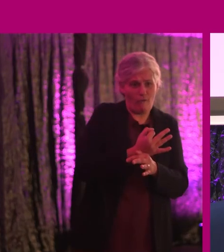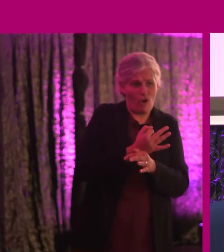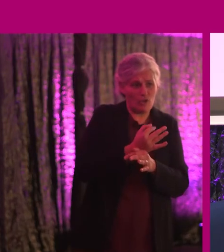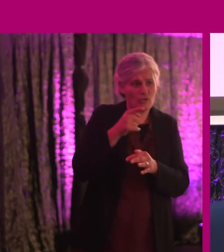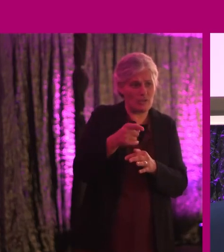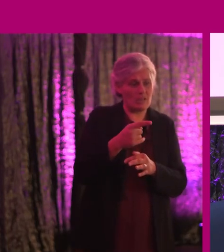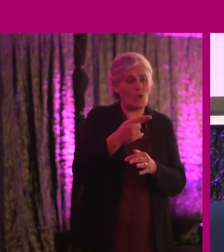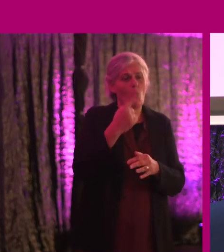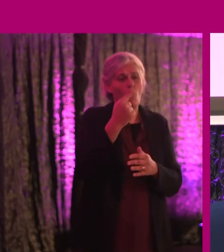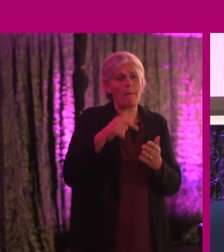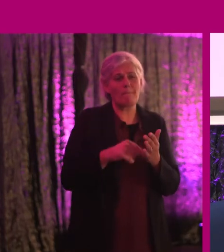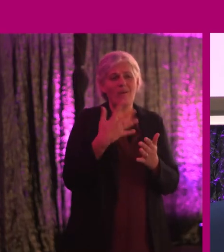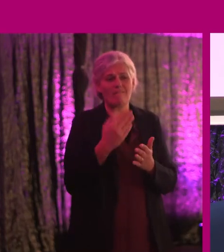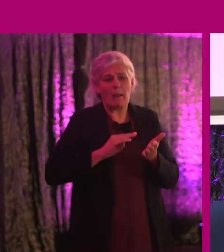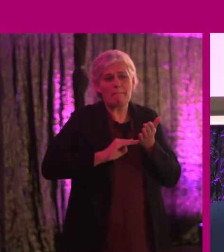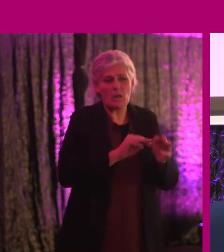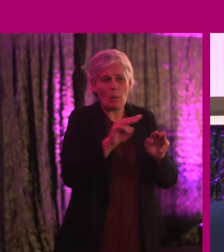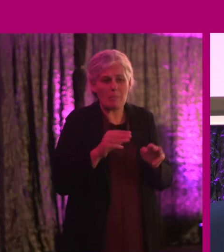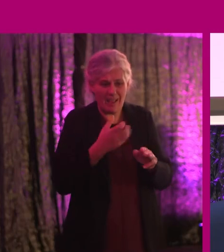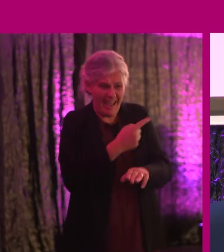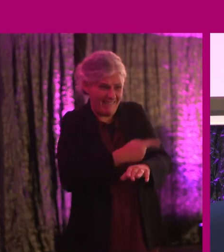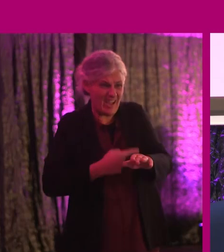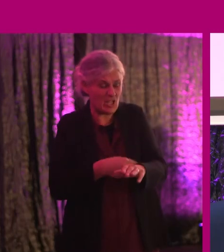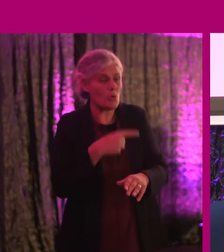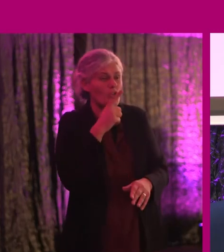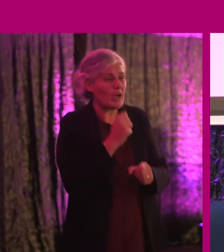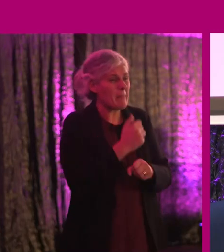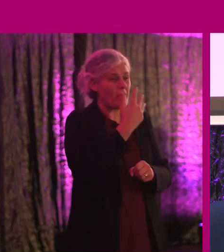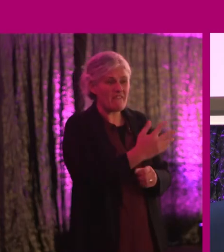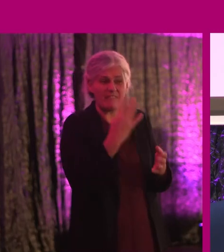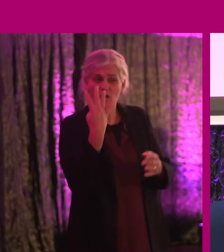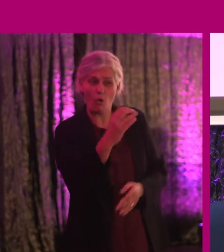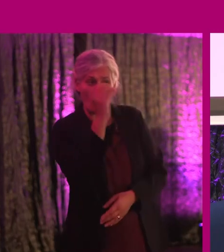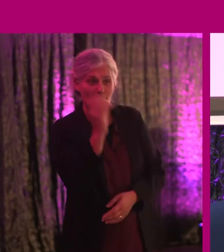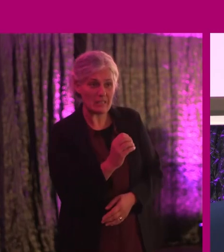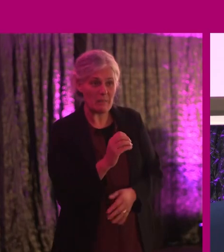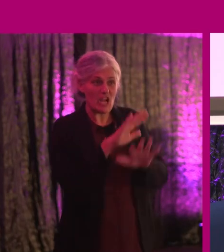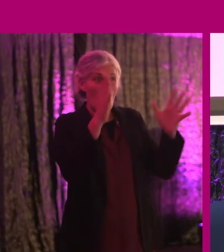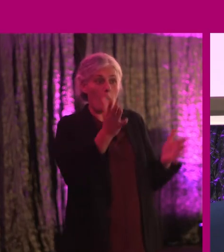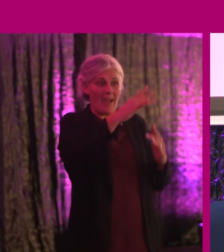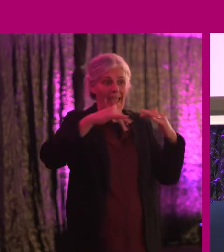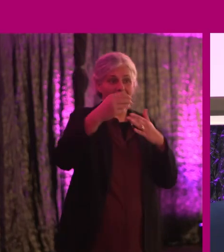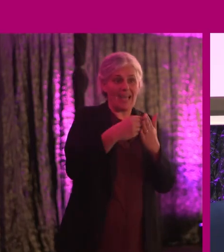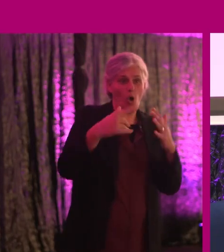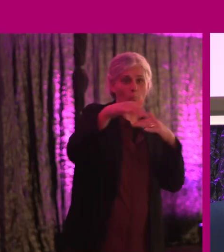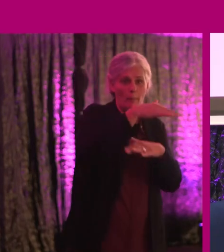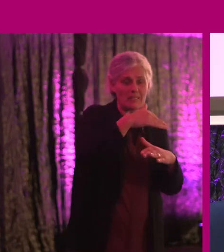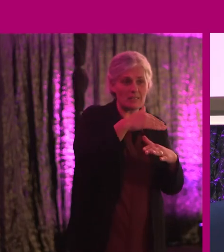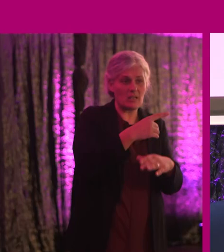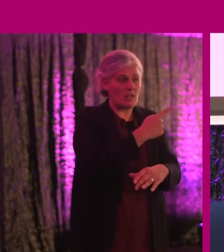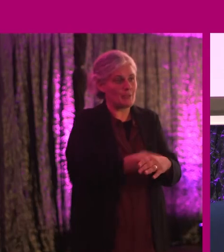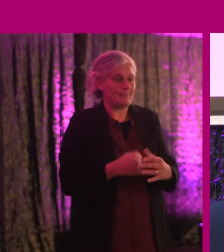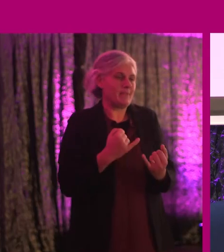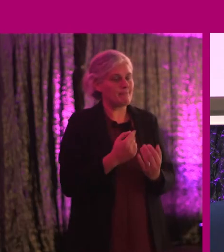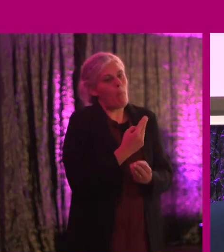.5 billion people who have a disability, we talk about 54% of our global economy. Disability is sort of like the poor cousin,